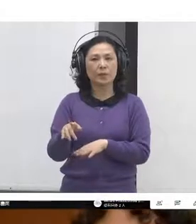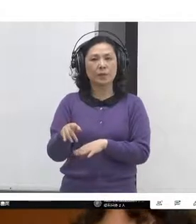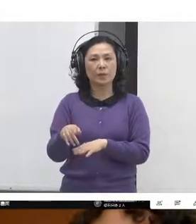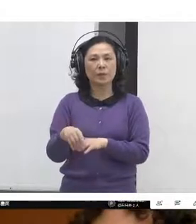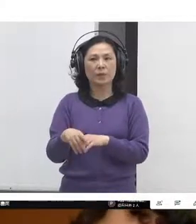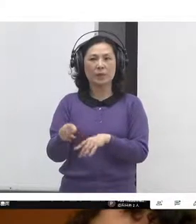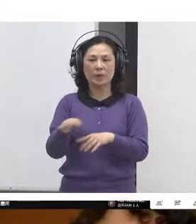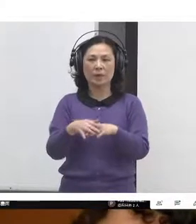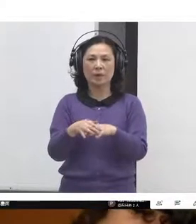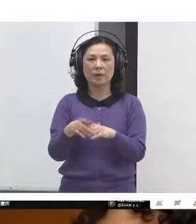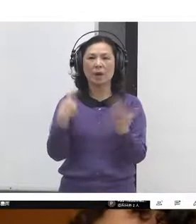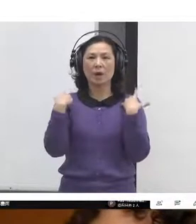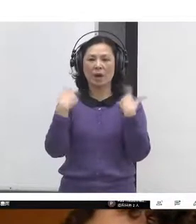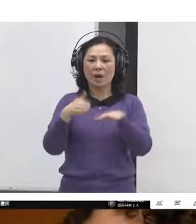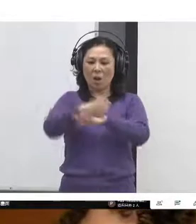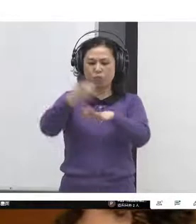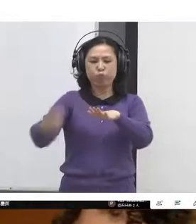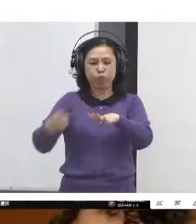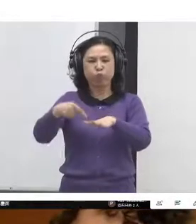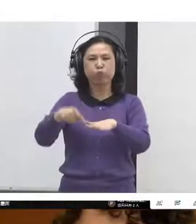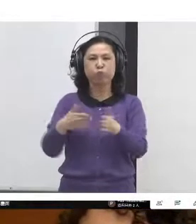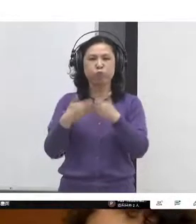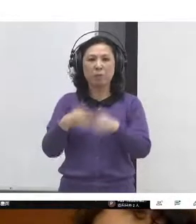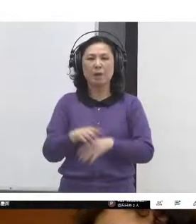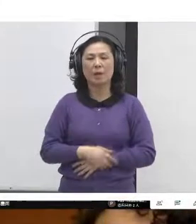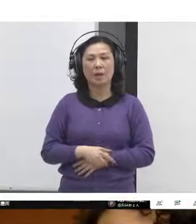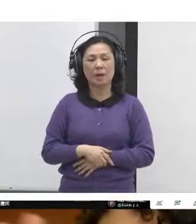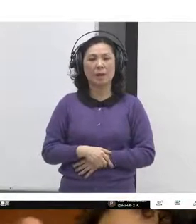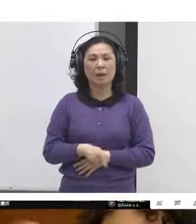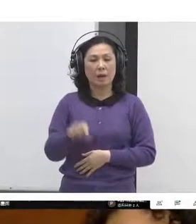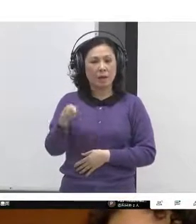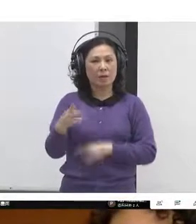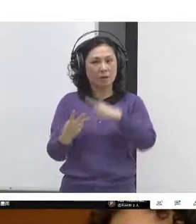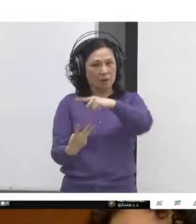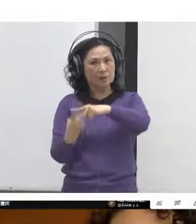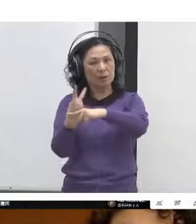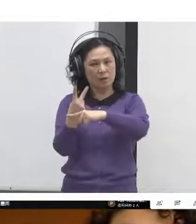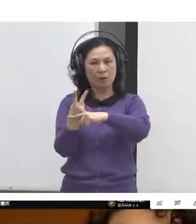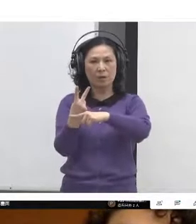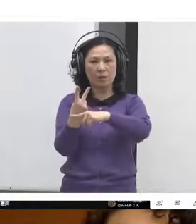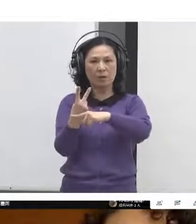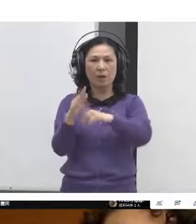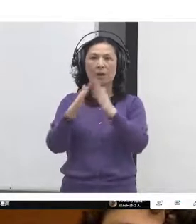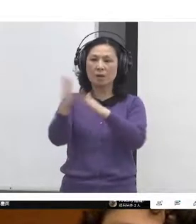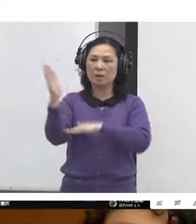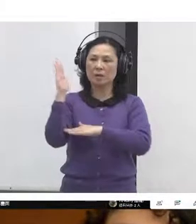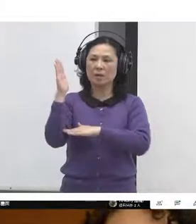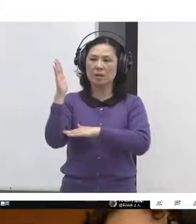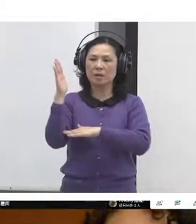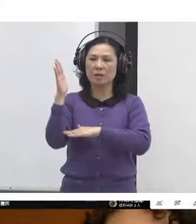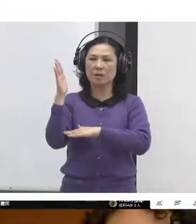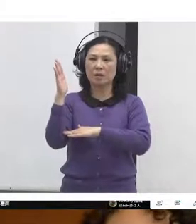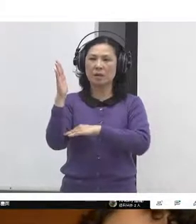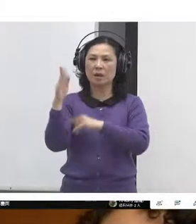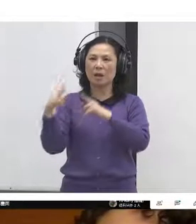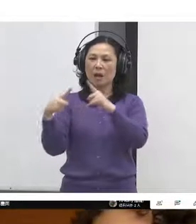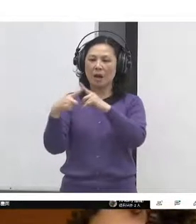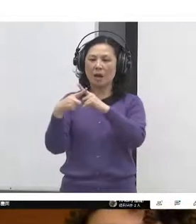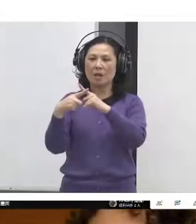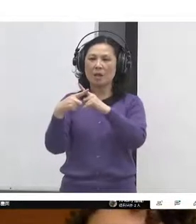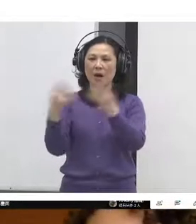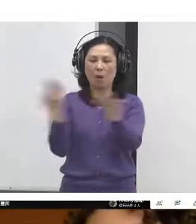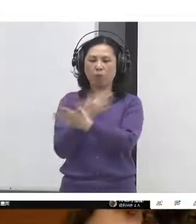be new city council people, and four out of five of the counties within New York City